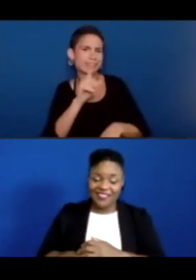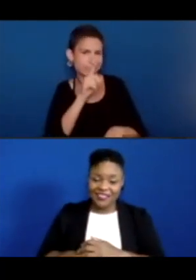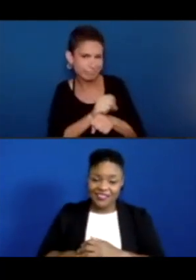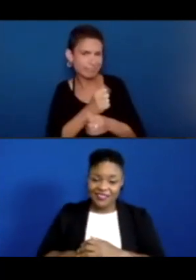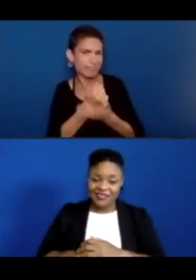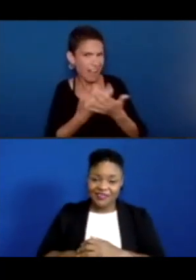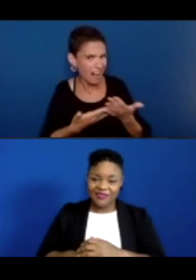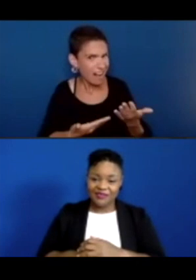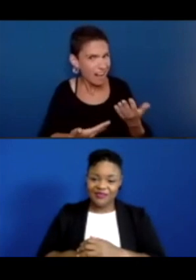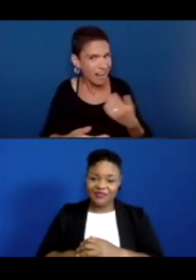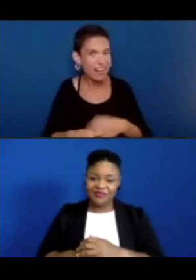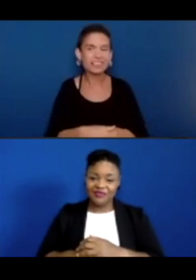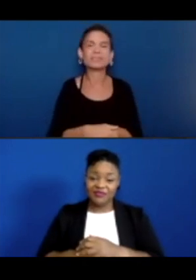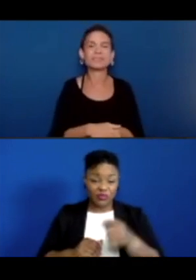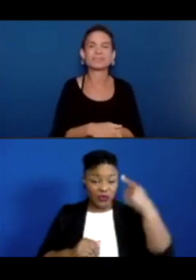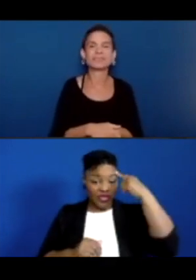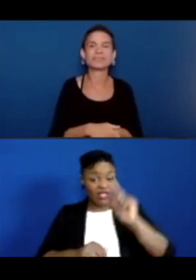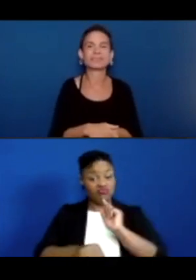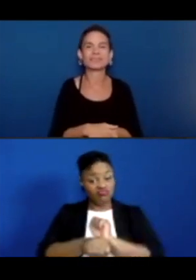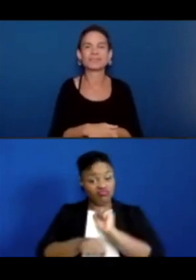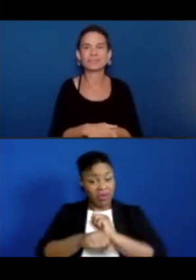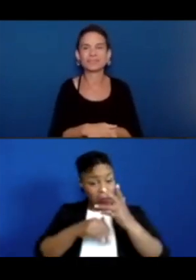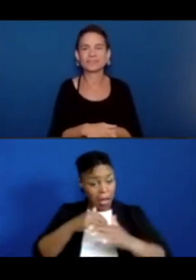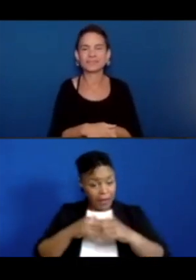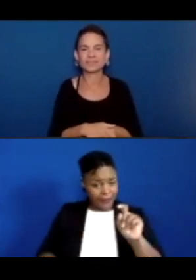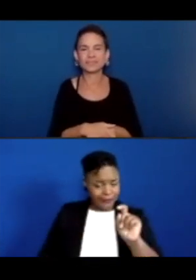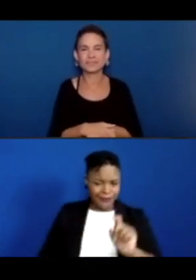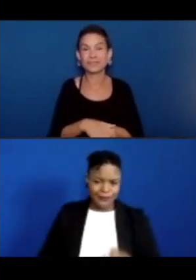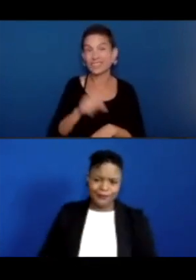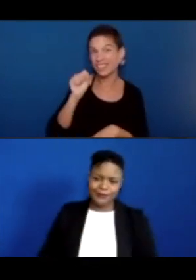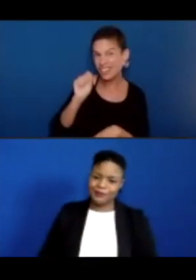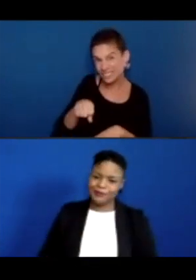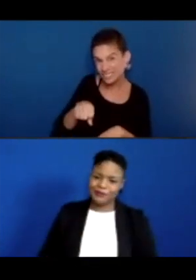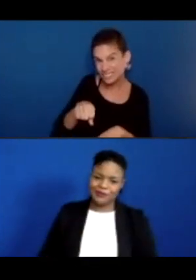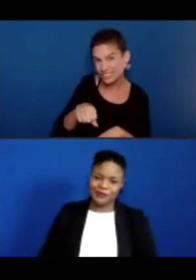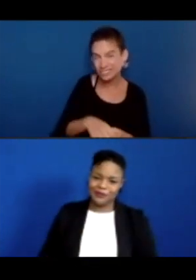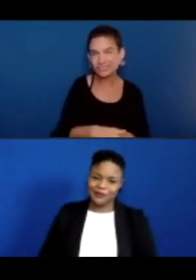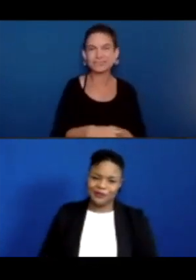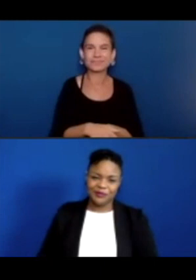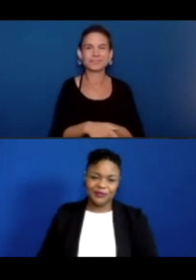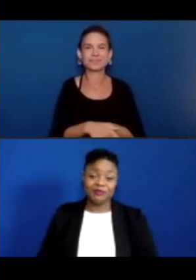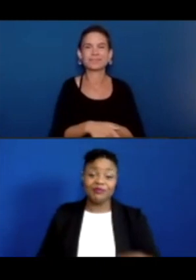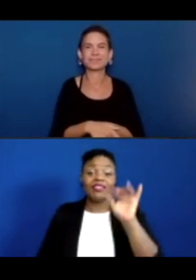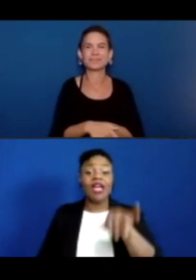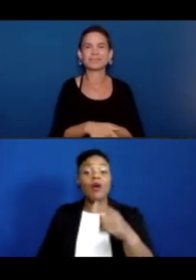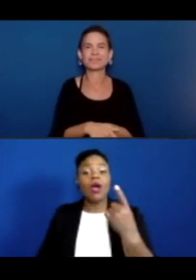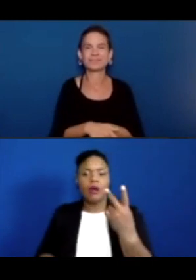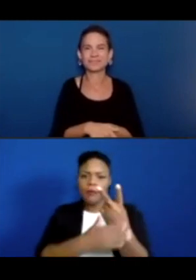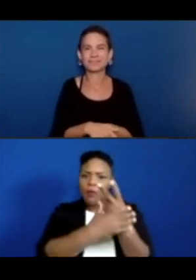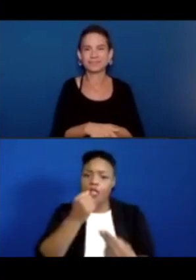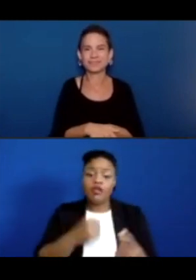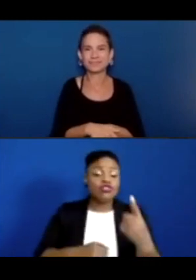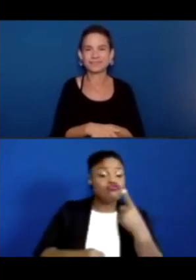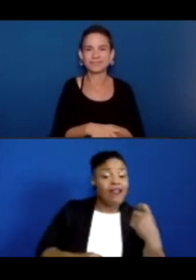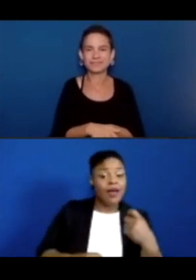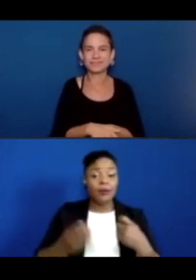Do you think it's actual blood? Yes. We're going to put both red and blue in this one. So mix it in. And then what